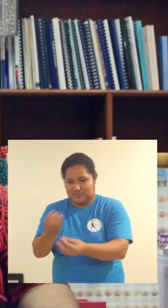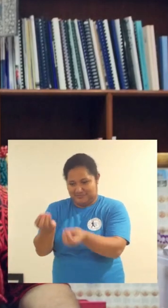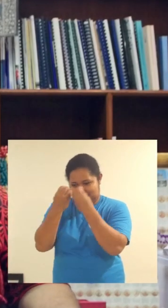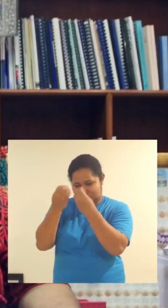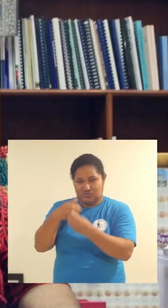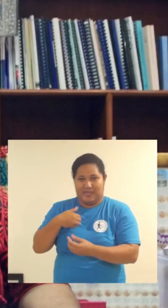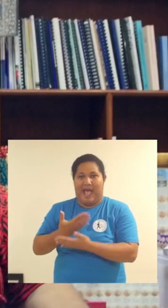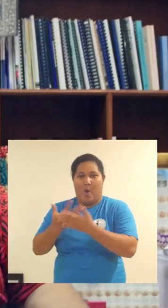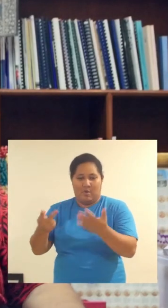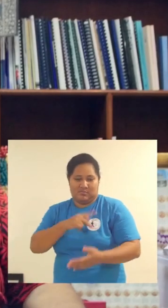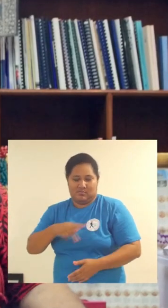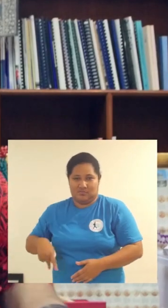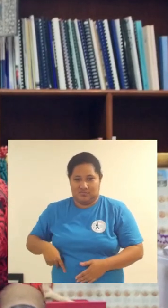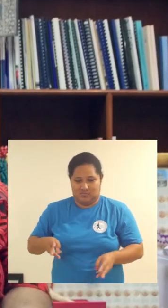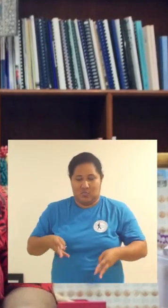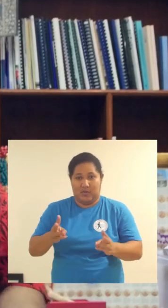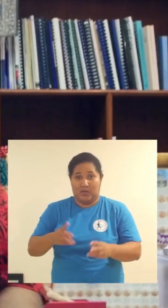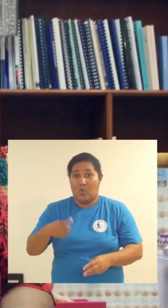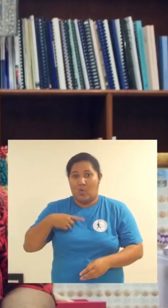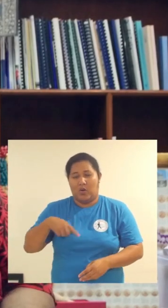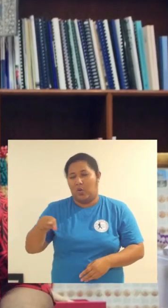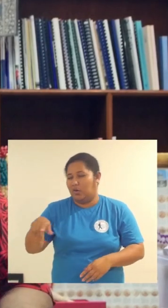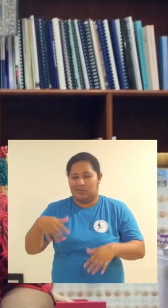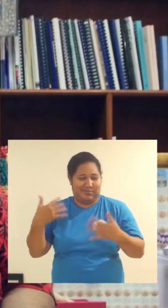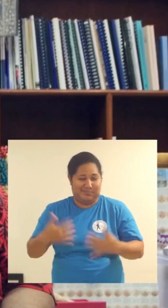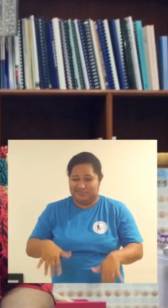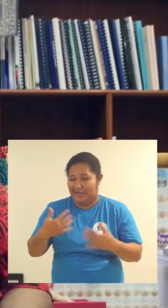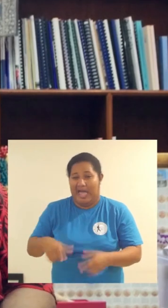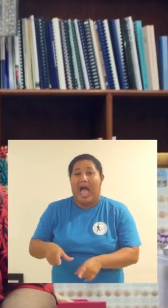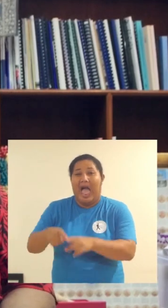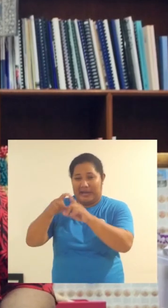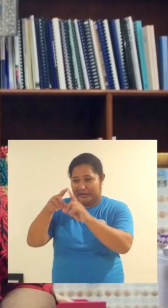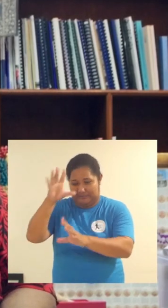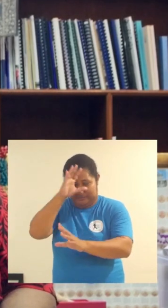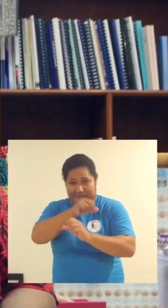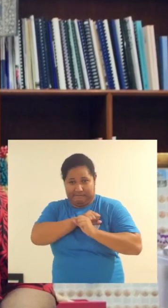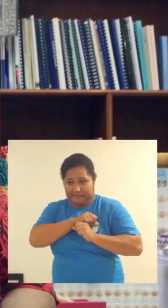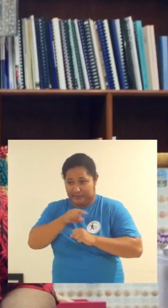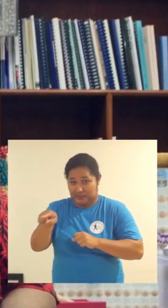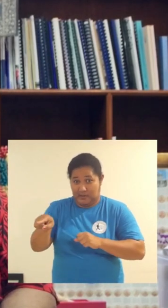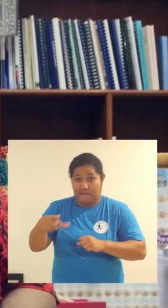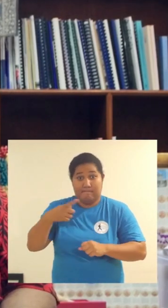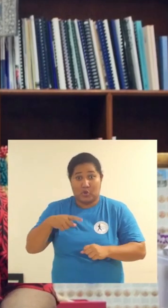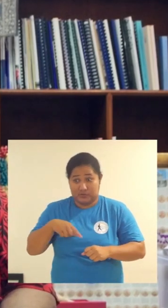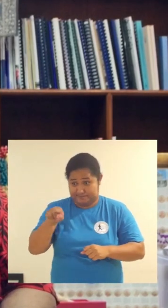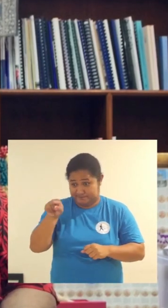And I was help you. But I was little bit